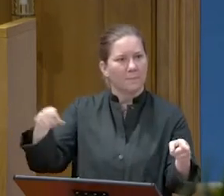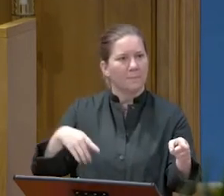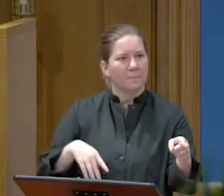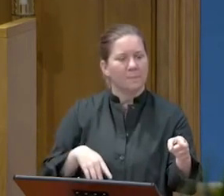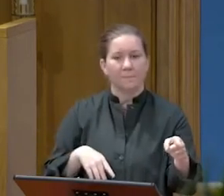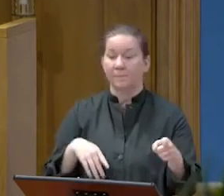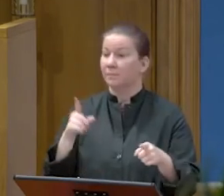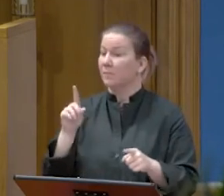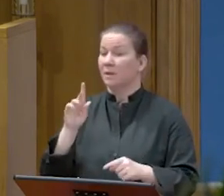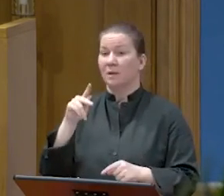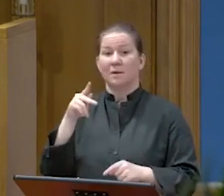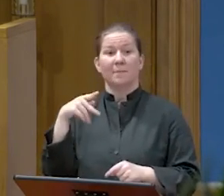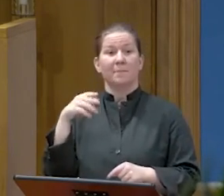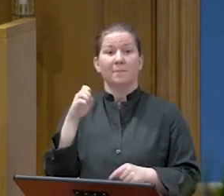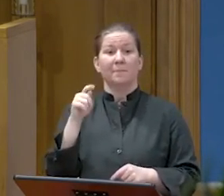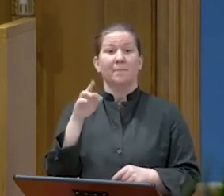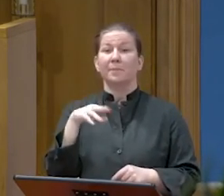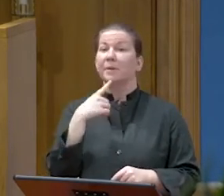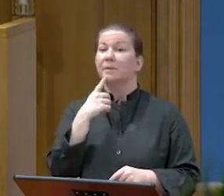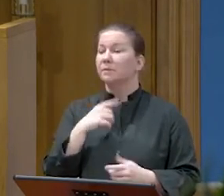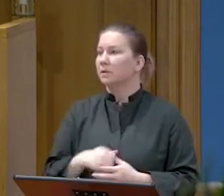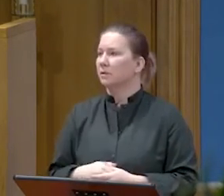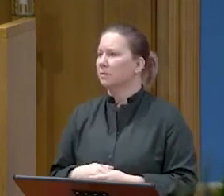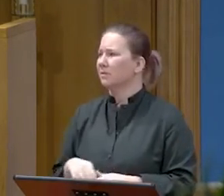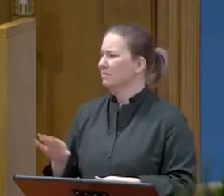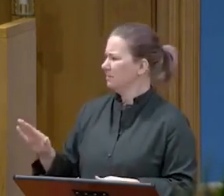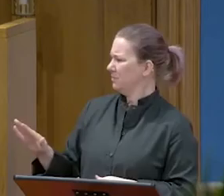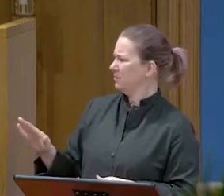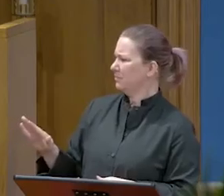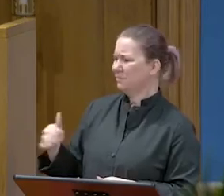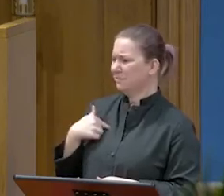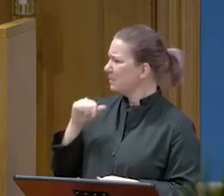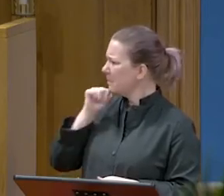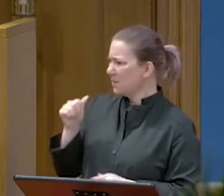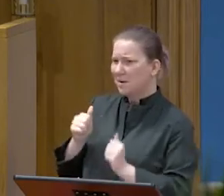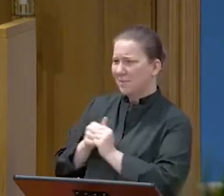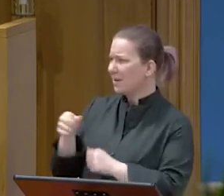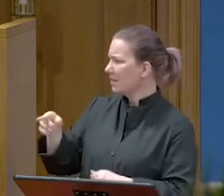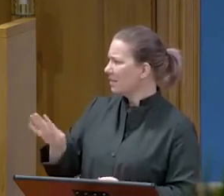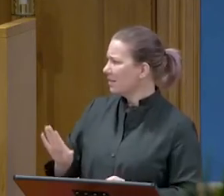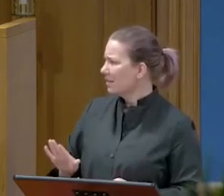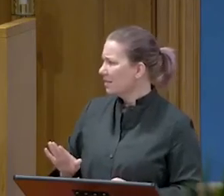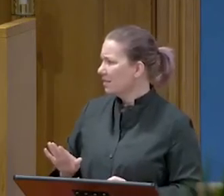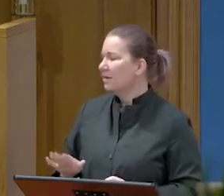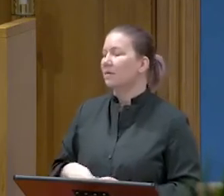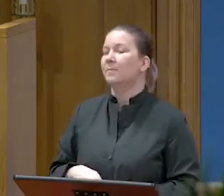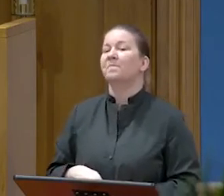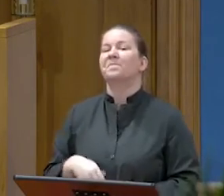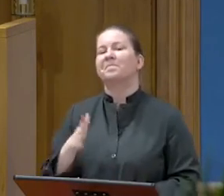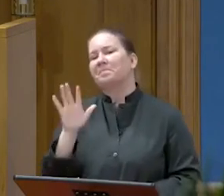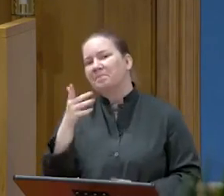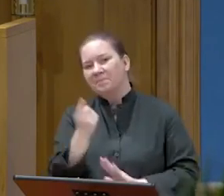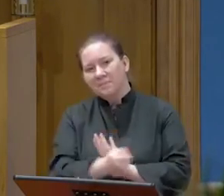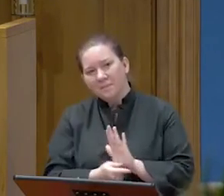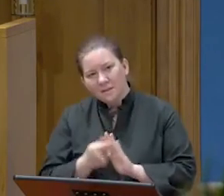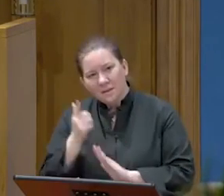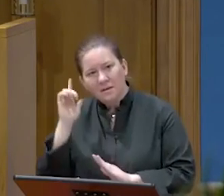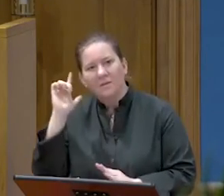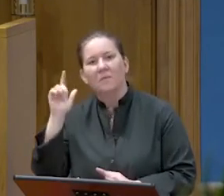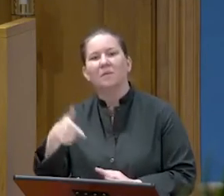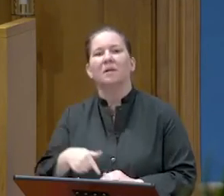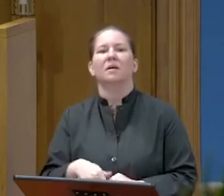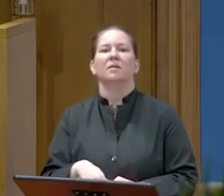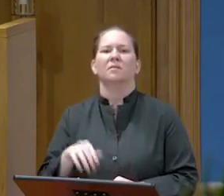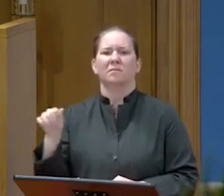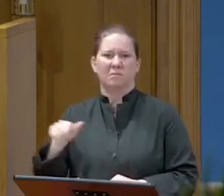But Peter said, Man, I am not. Then about an hour later, still another kept